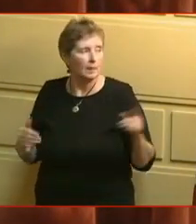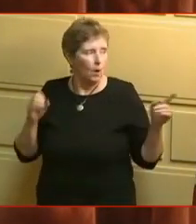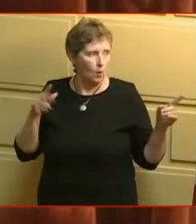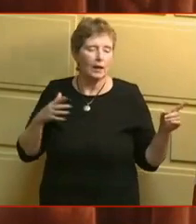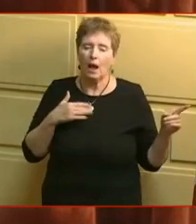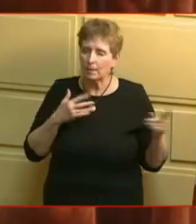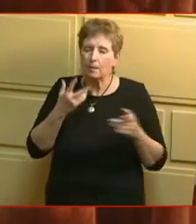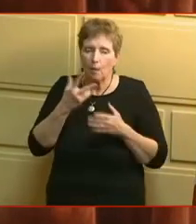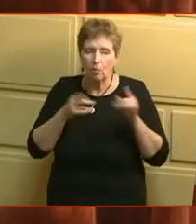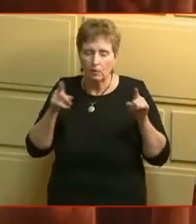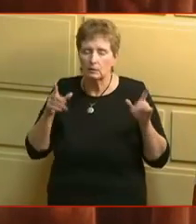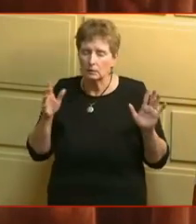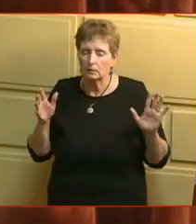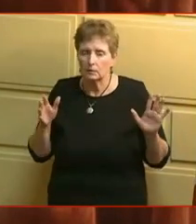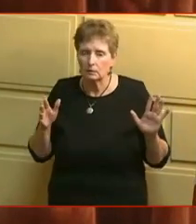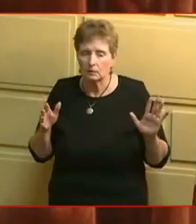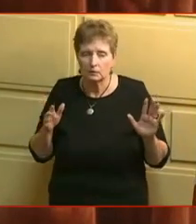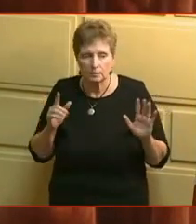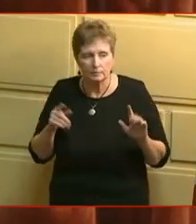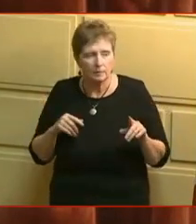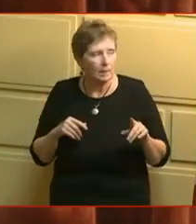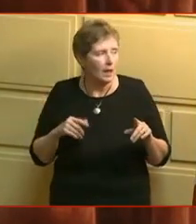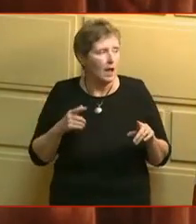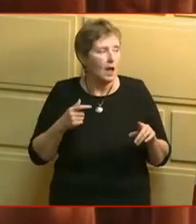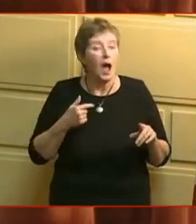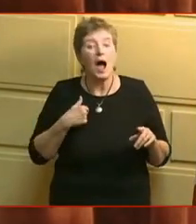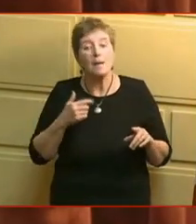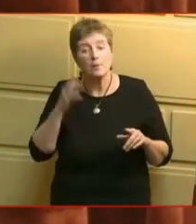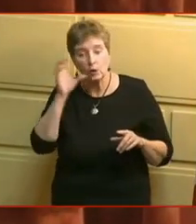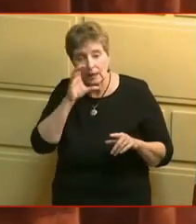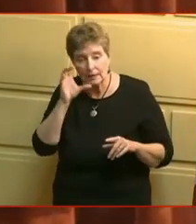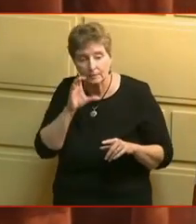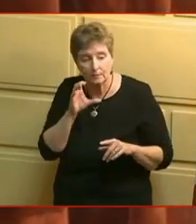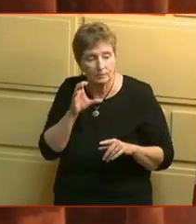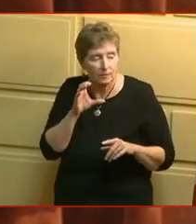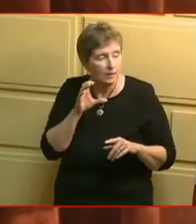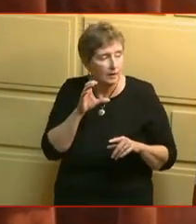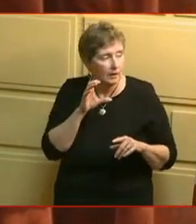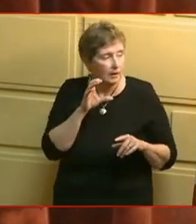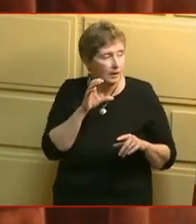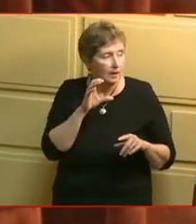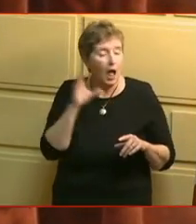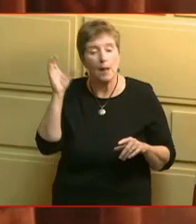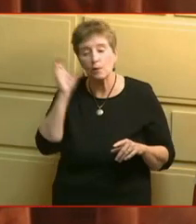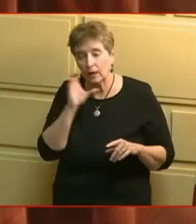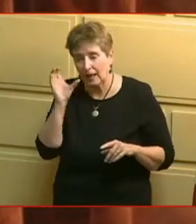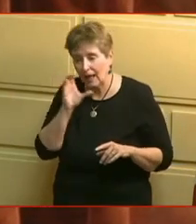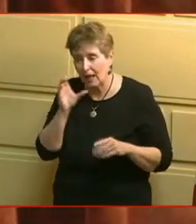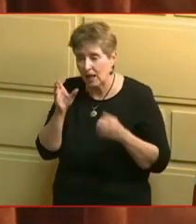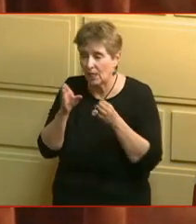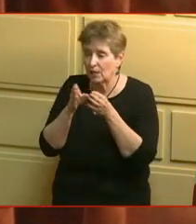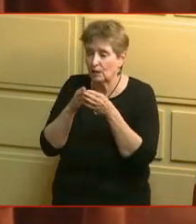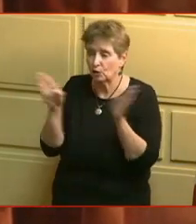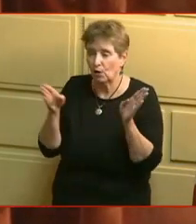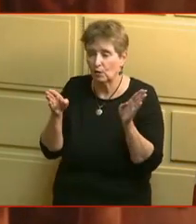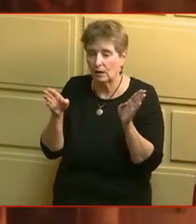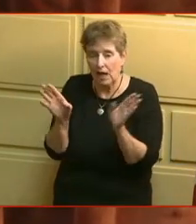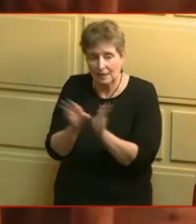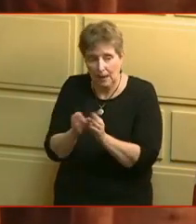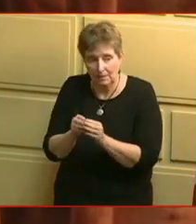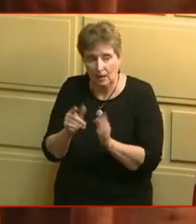going to straighten both of you out at this point. I'm looking at the General Assembly law